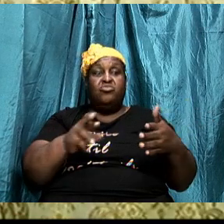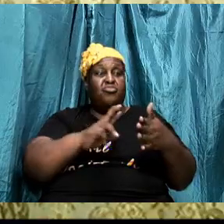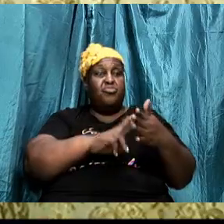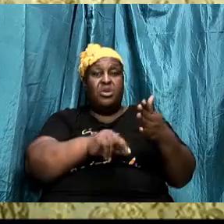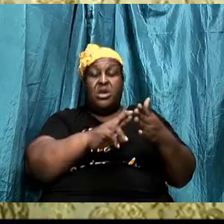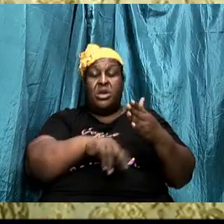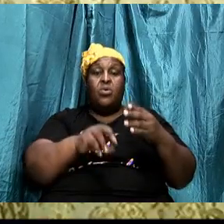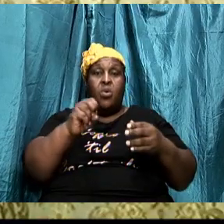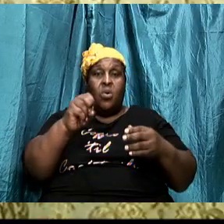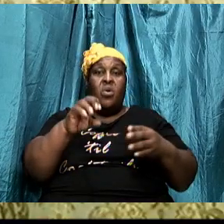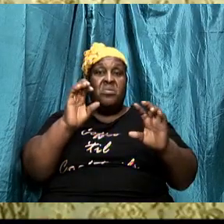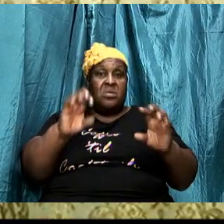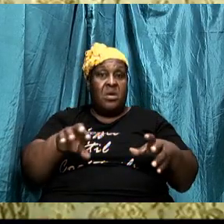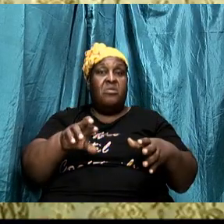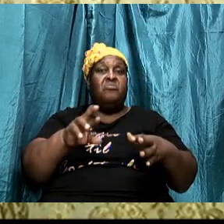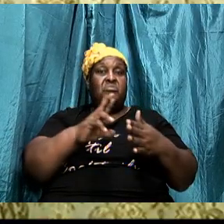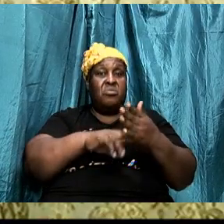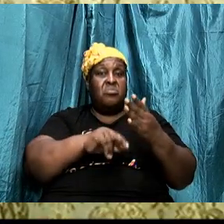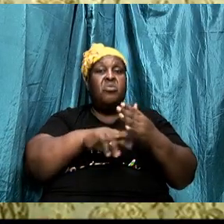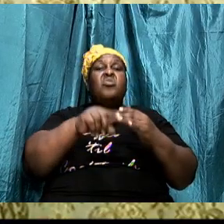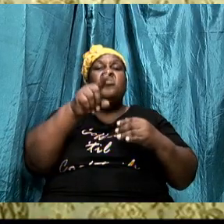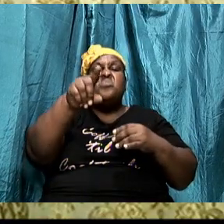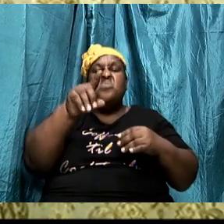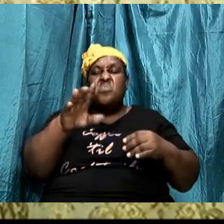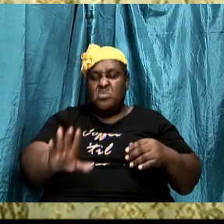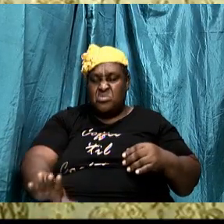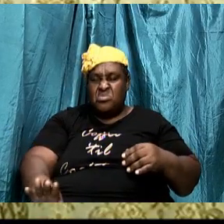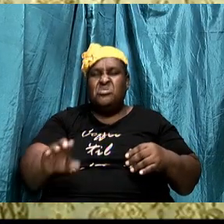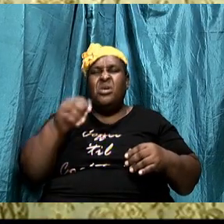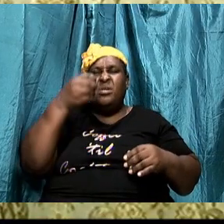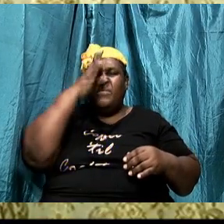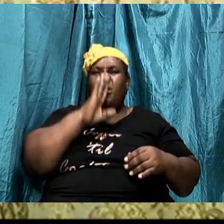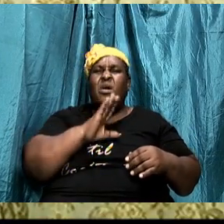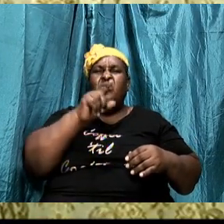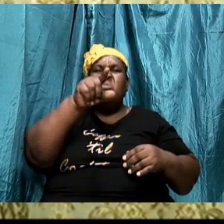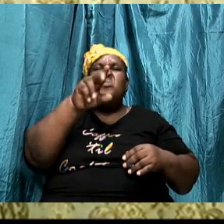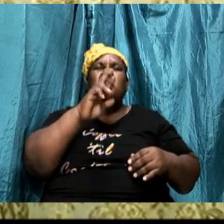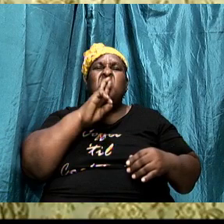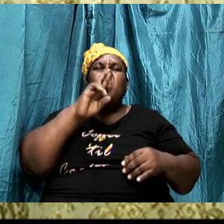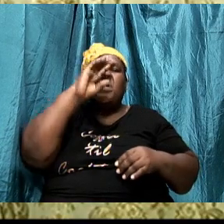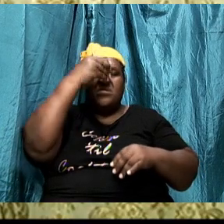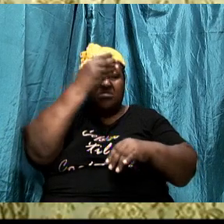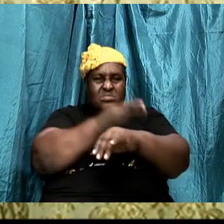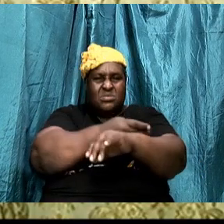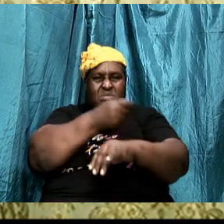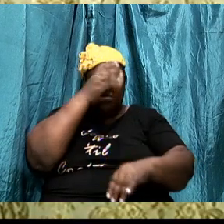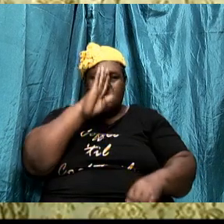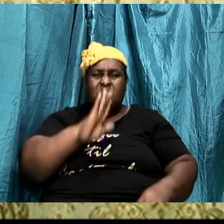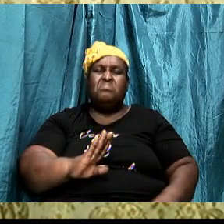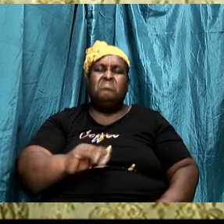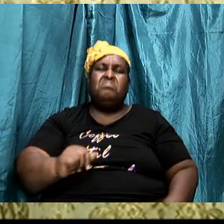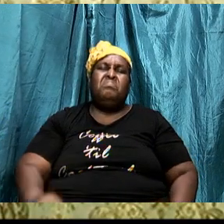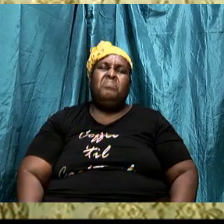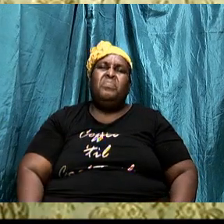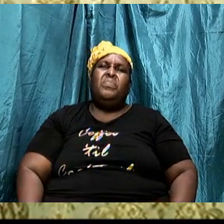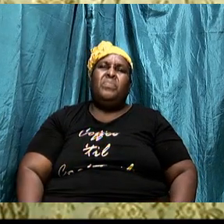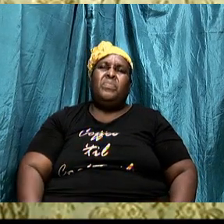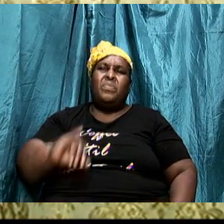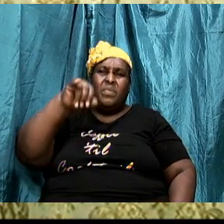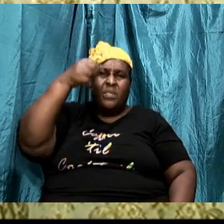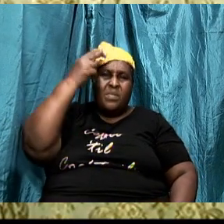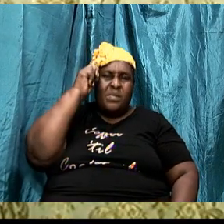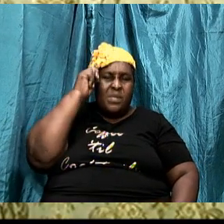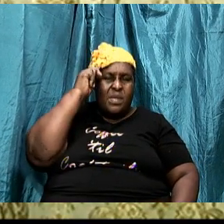of God you are a son of God the Bible says in Saint John